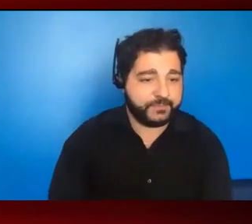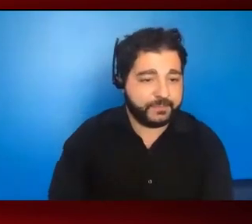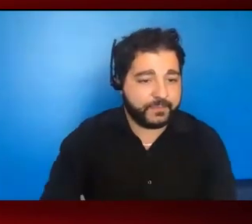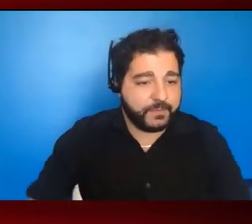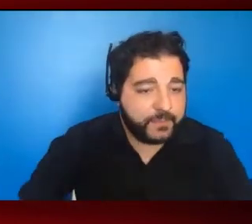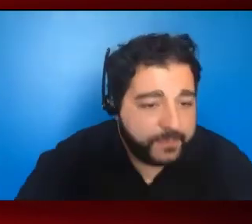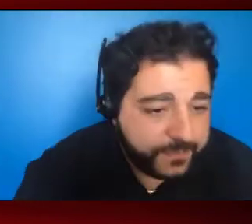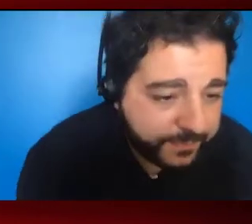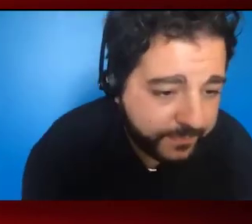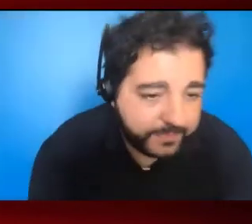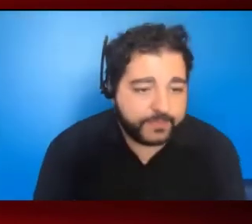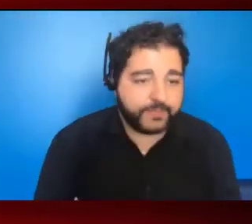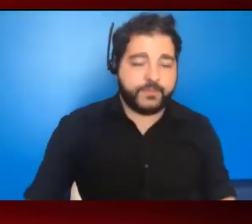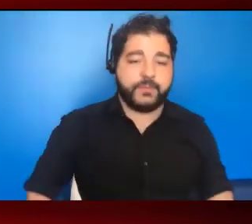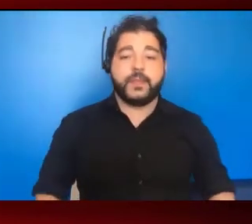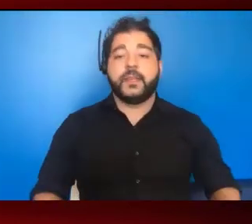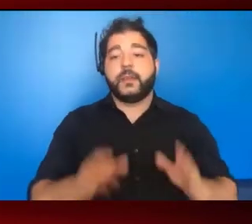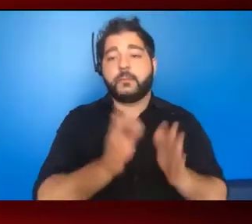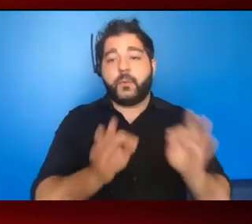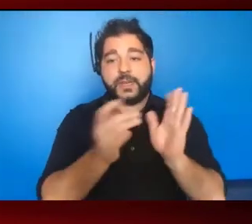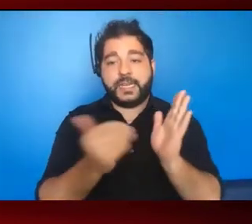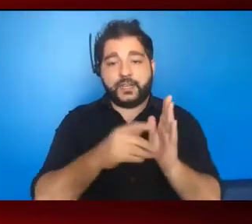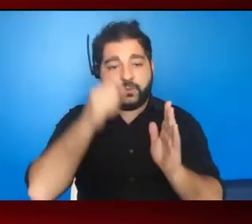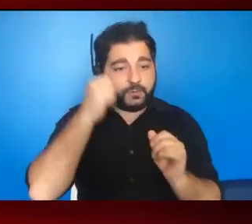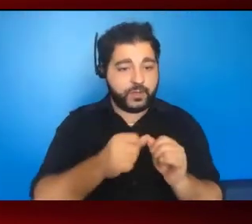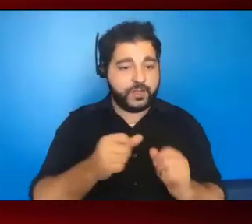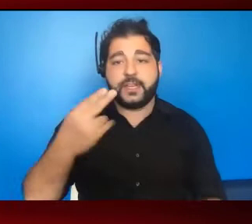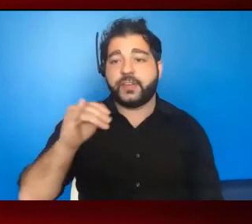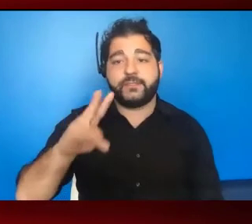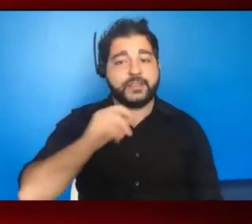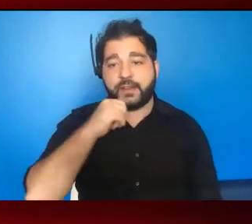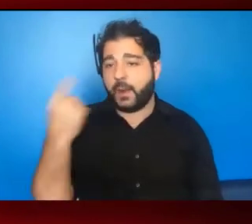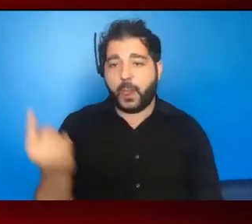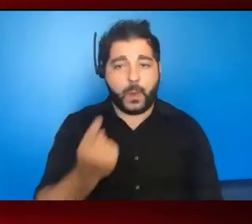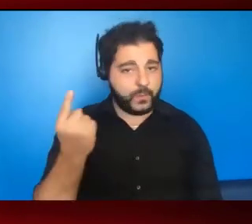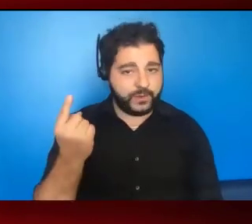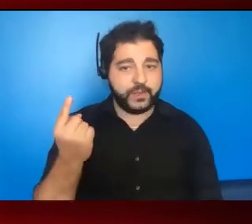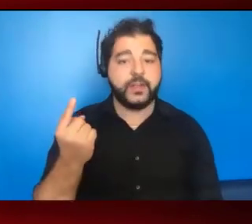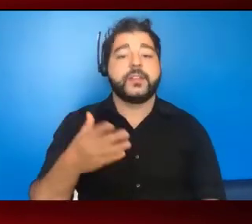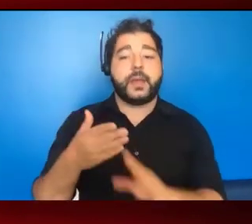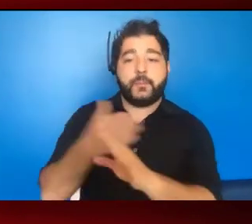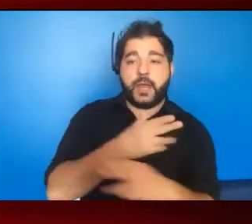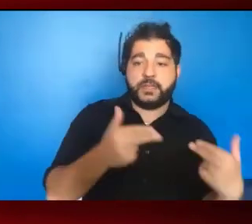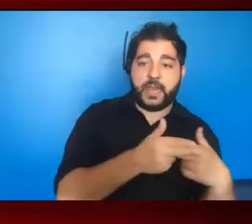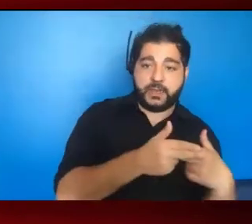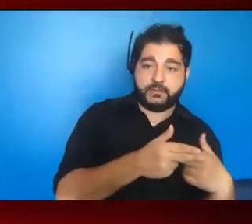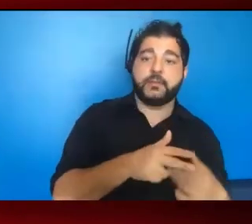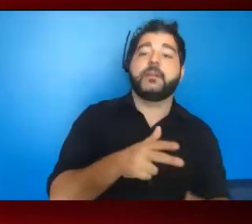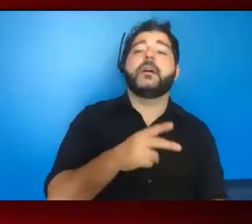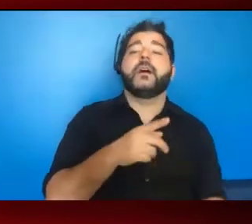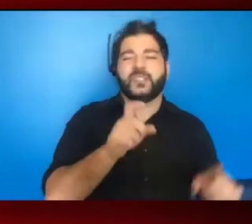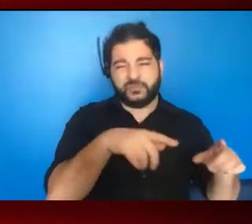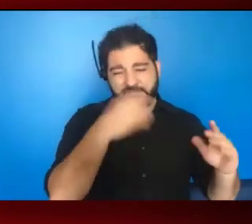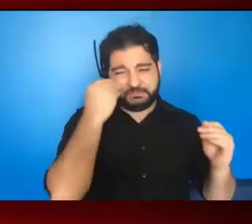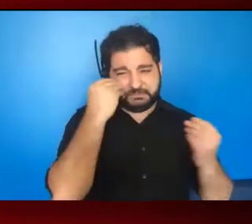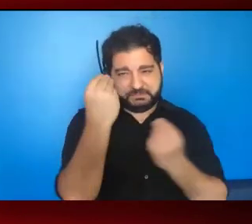It's important, again, to remember that HIV does not stand alone. And so that prior slide, I should also say,